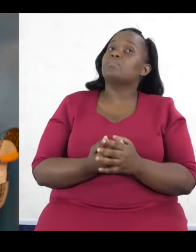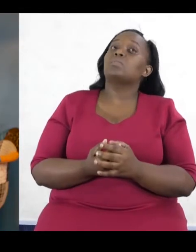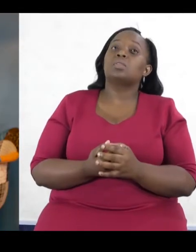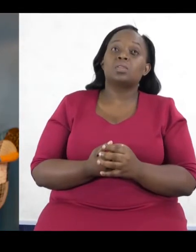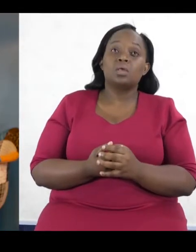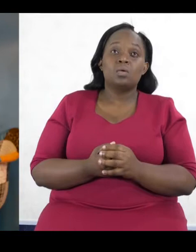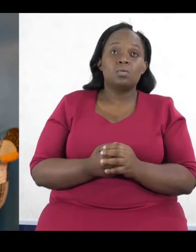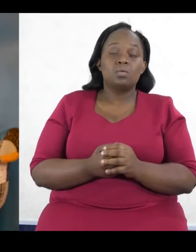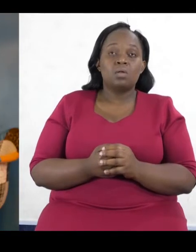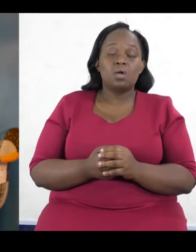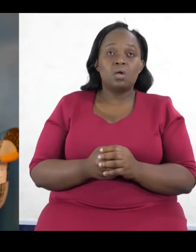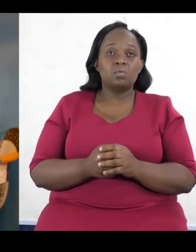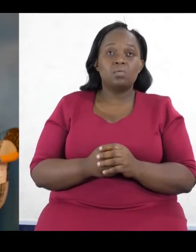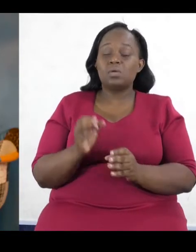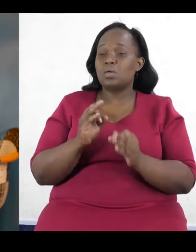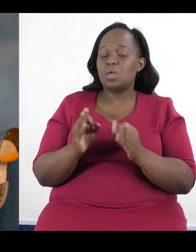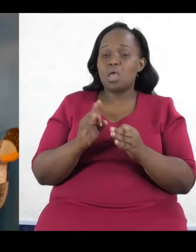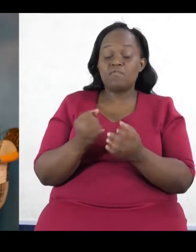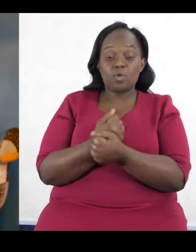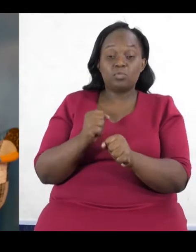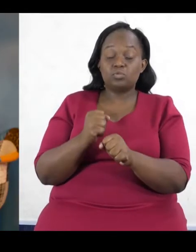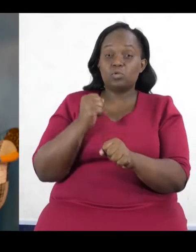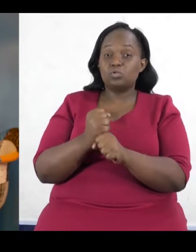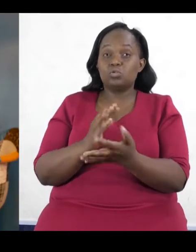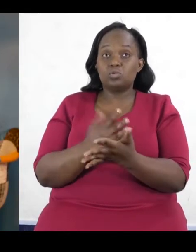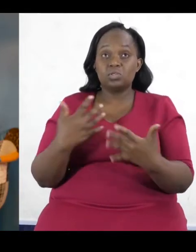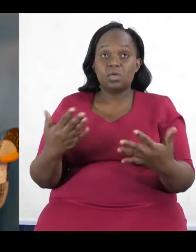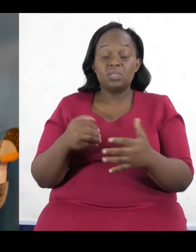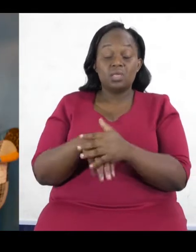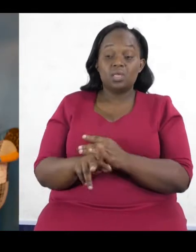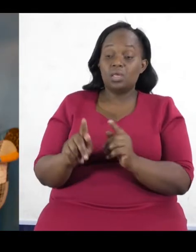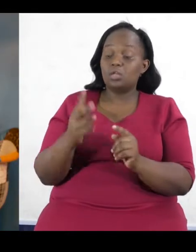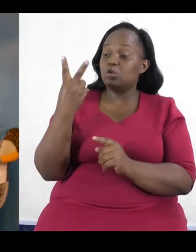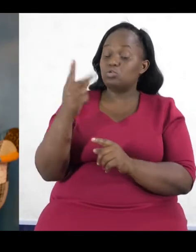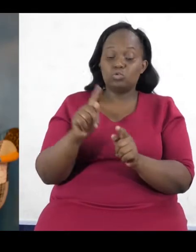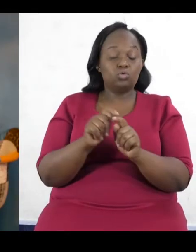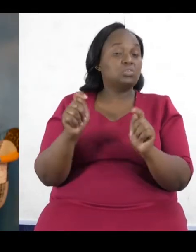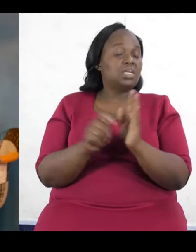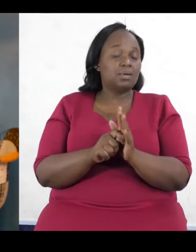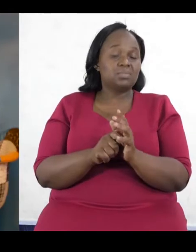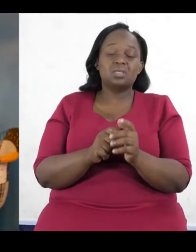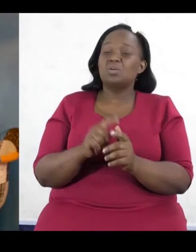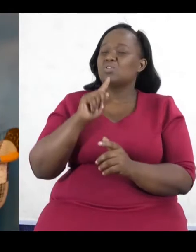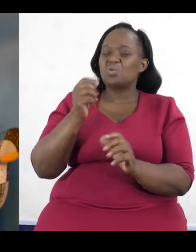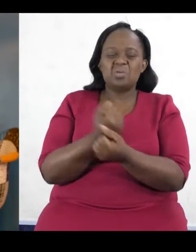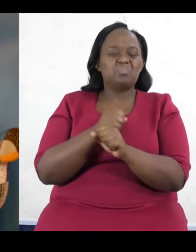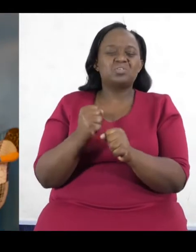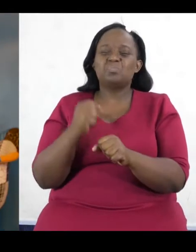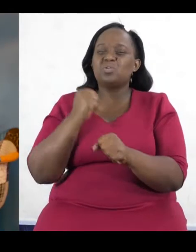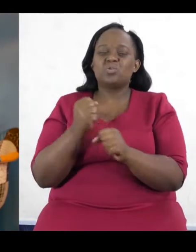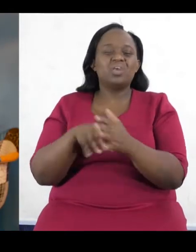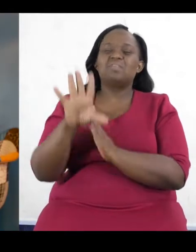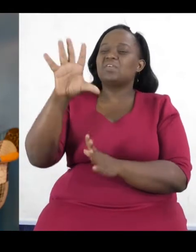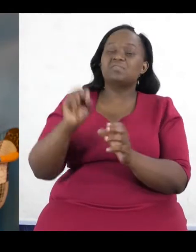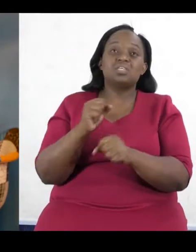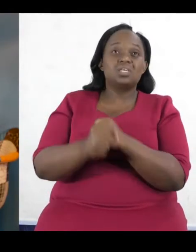do something over two terms of, say, 10 years, I don't see you doing it in 15. We've done it at presidential level. I think we need to devolve that down. In fact, we